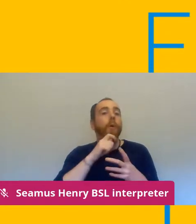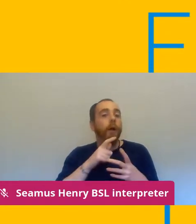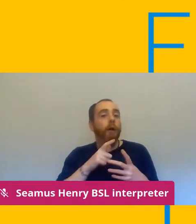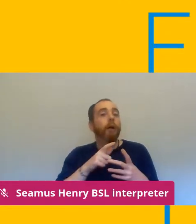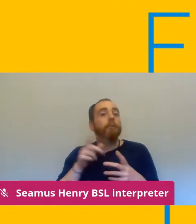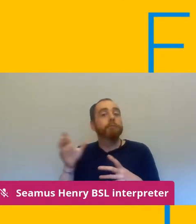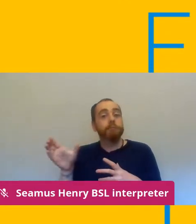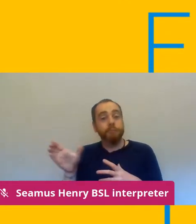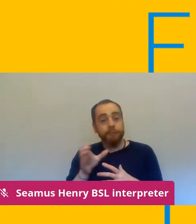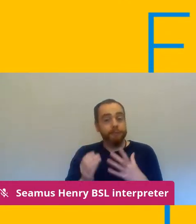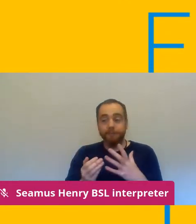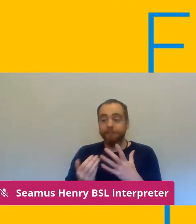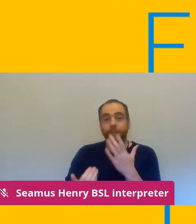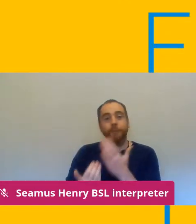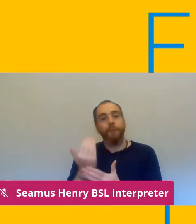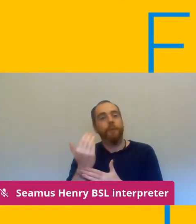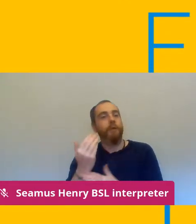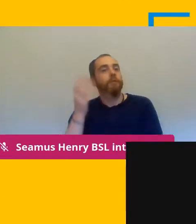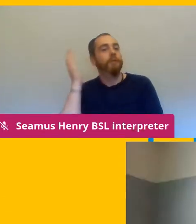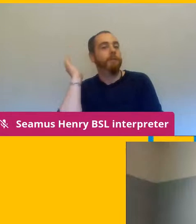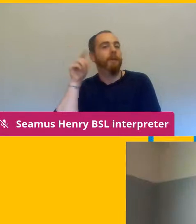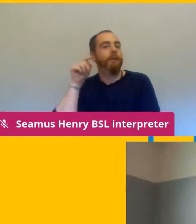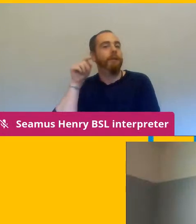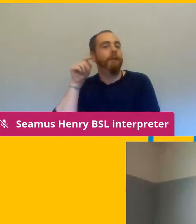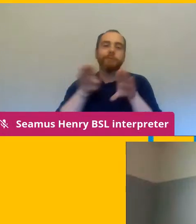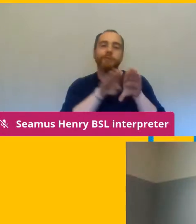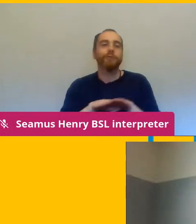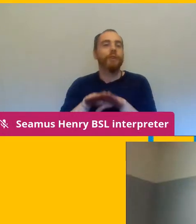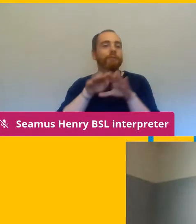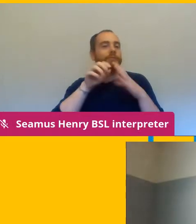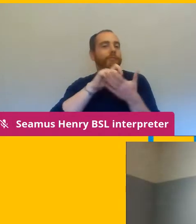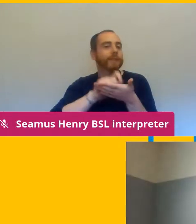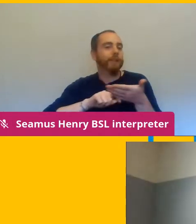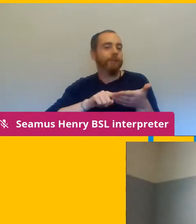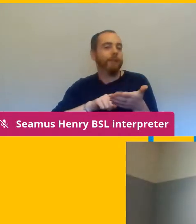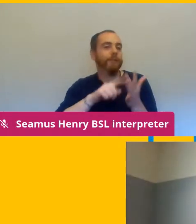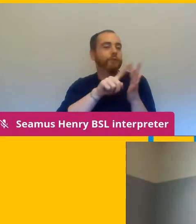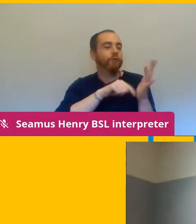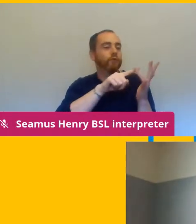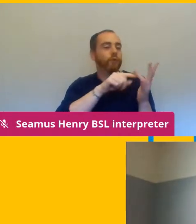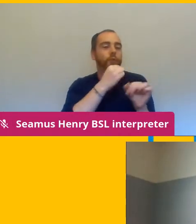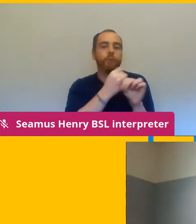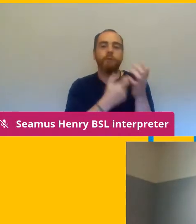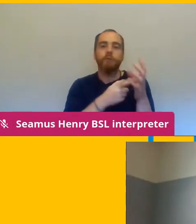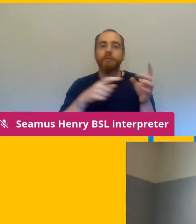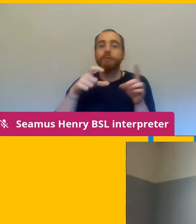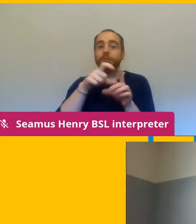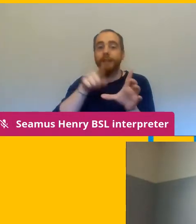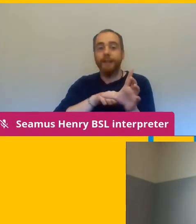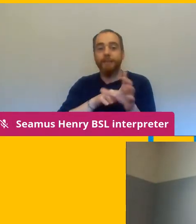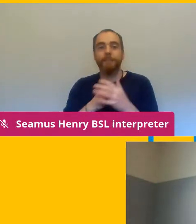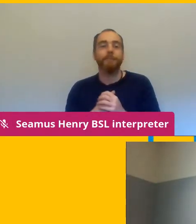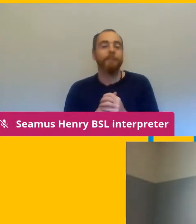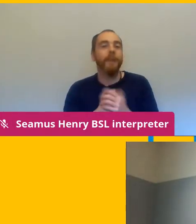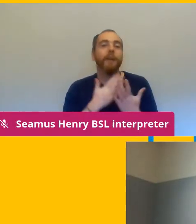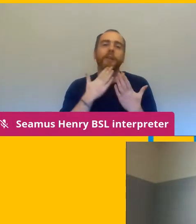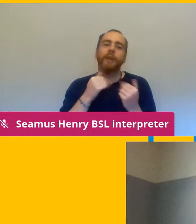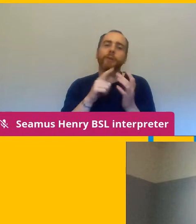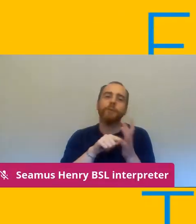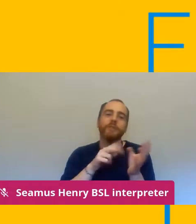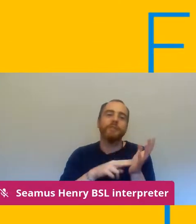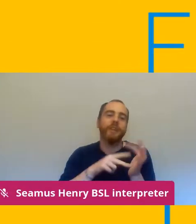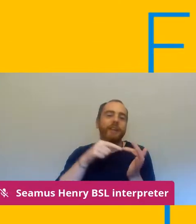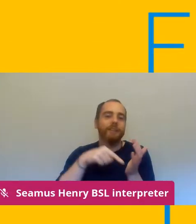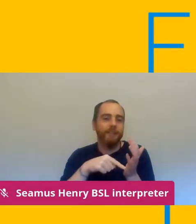babbling and I will hand over to our general secretary uh Joe Brady thanks Janet um I can't believe as a Yorkshire general